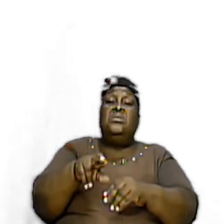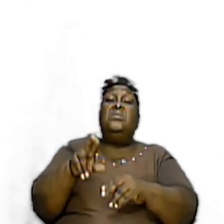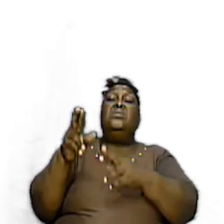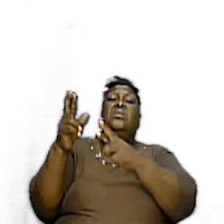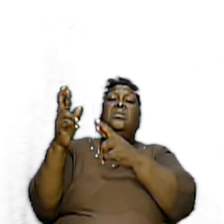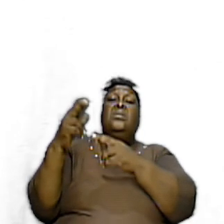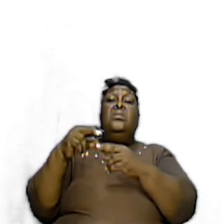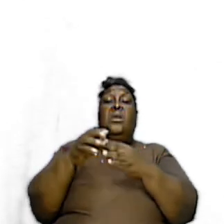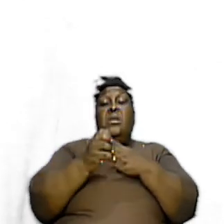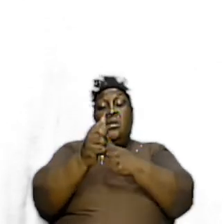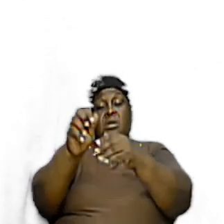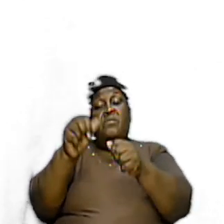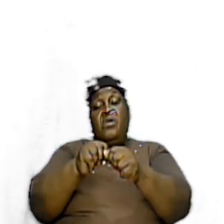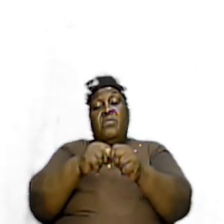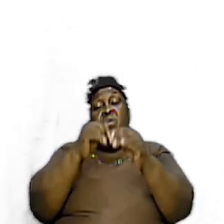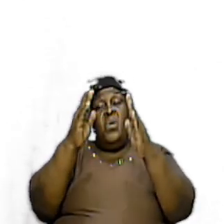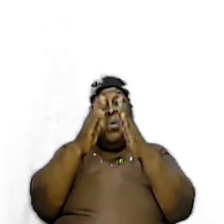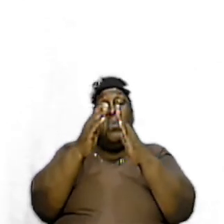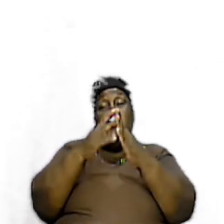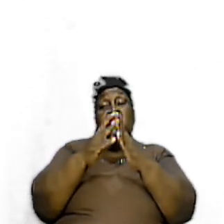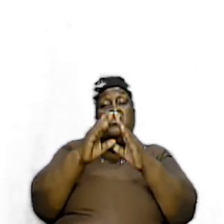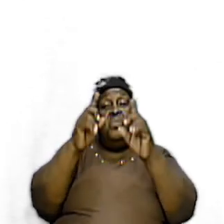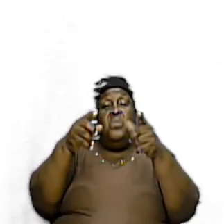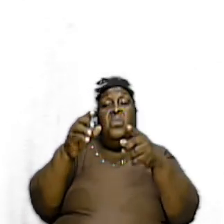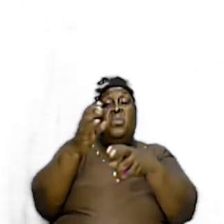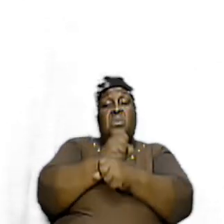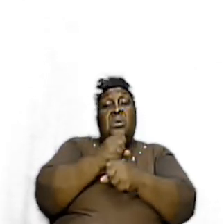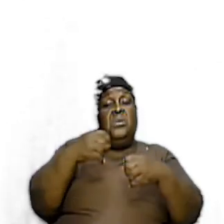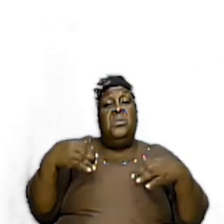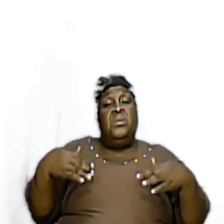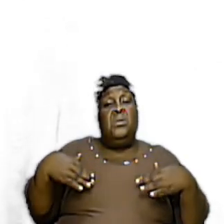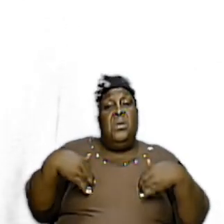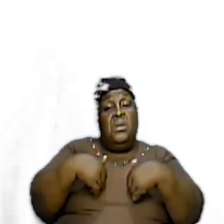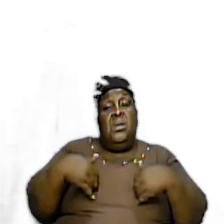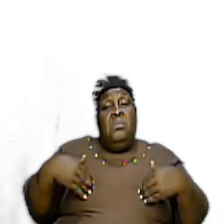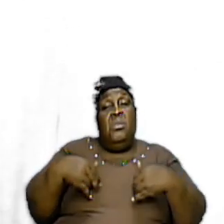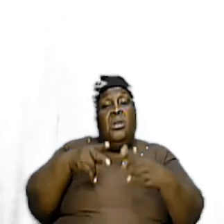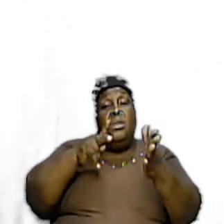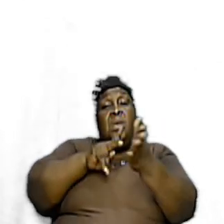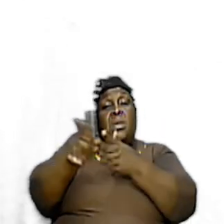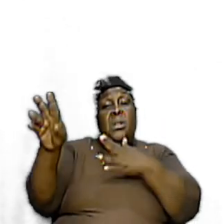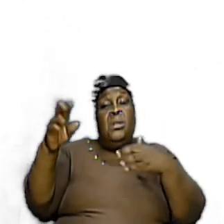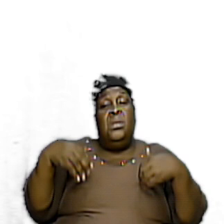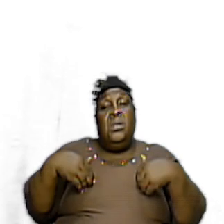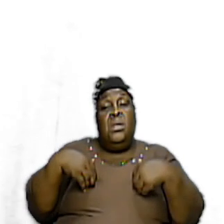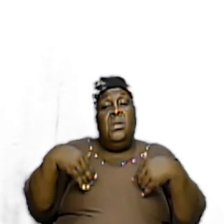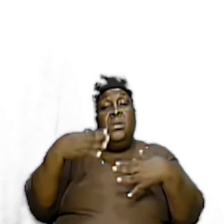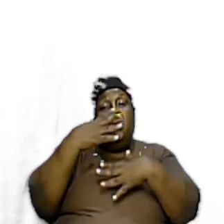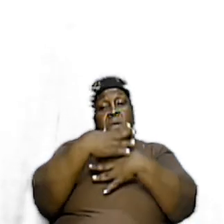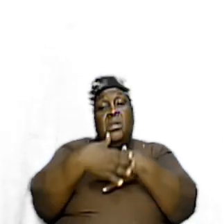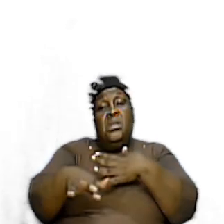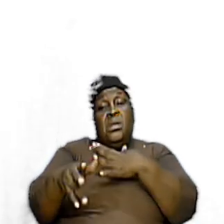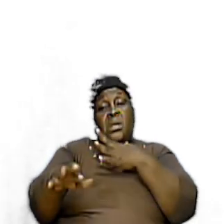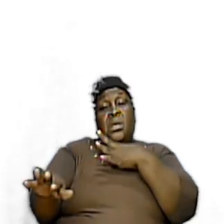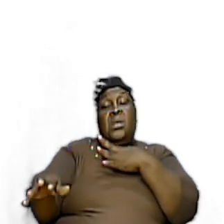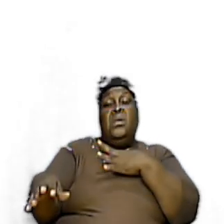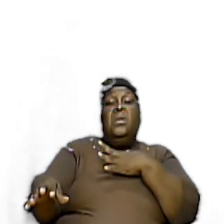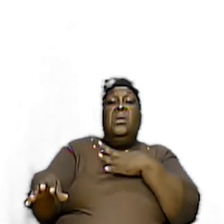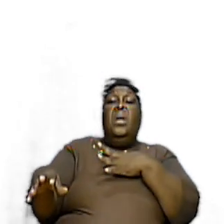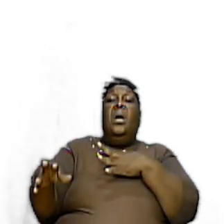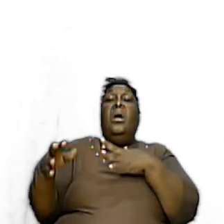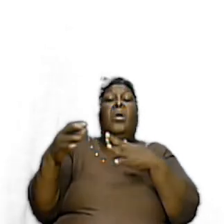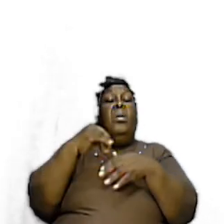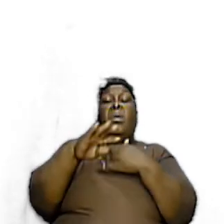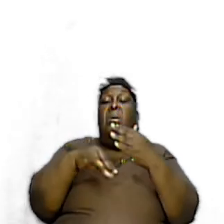Of every house Had to go Get an animal Slay the animal Take the blood They all Had a